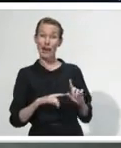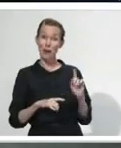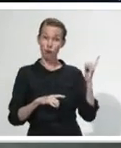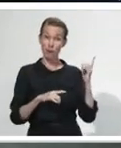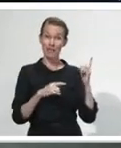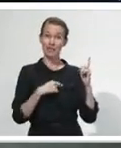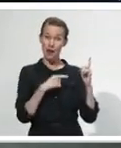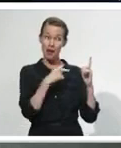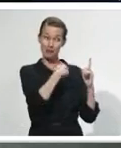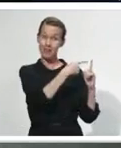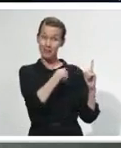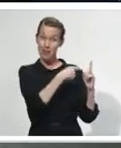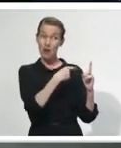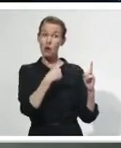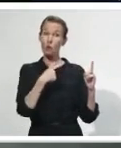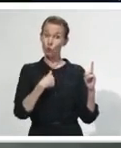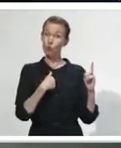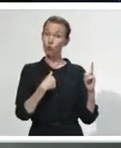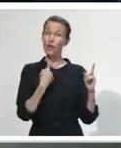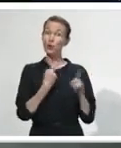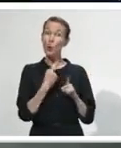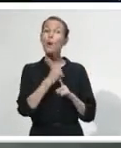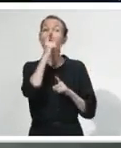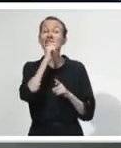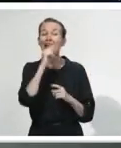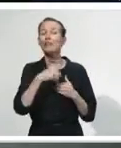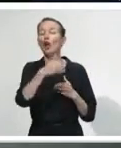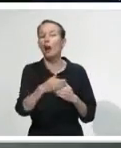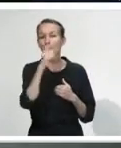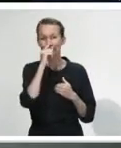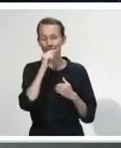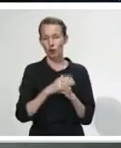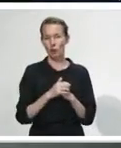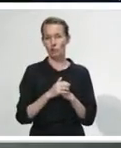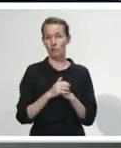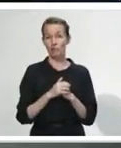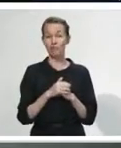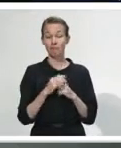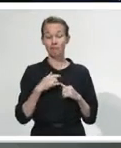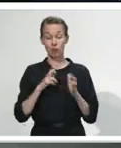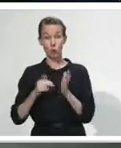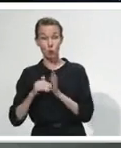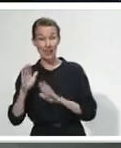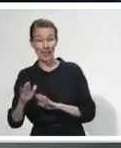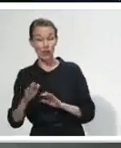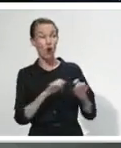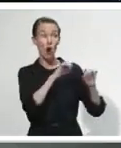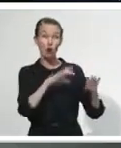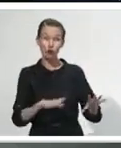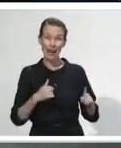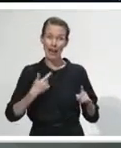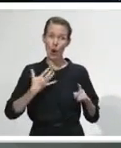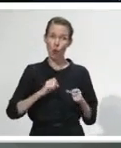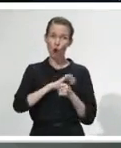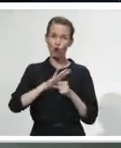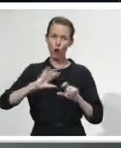you know, speak really positively about the potential there. You know, we are both as countries working really hard to get control of